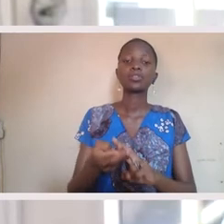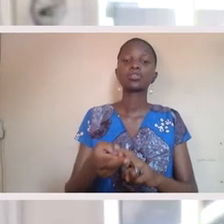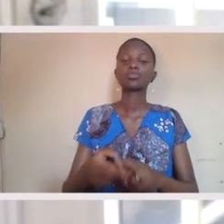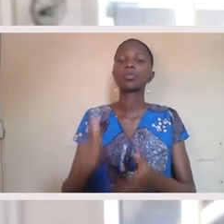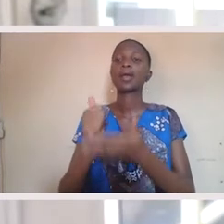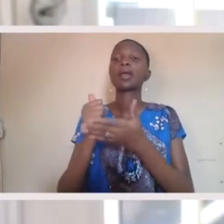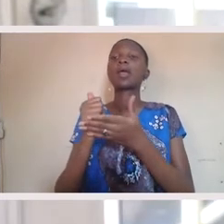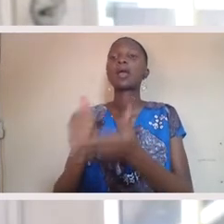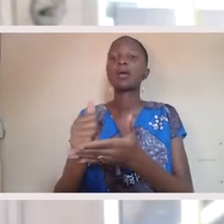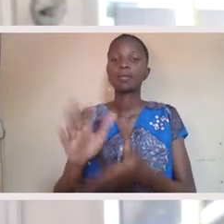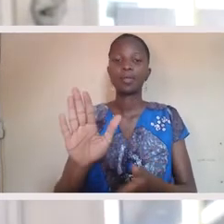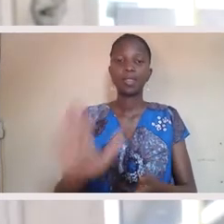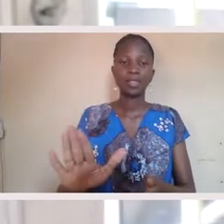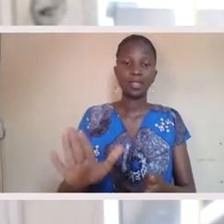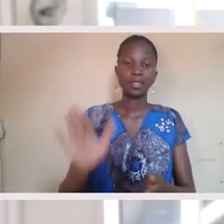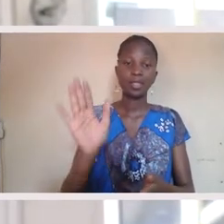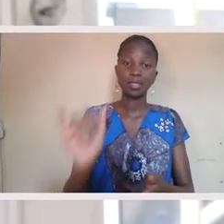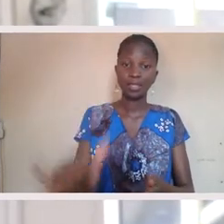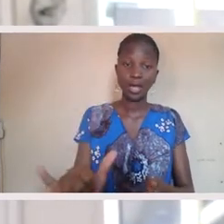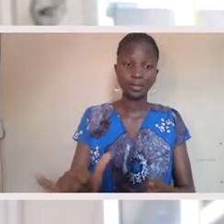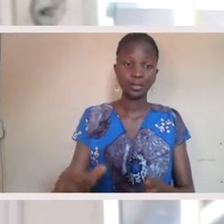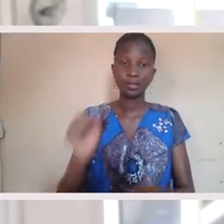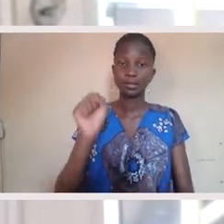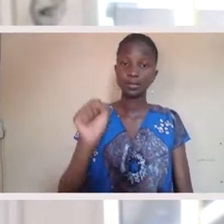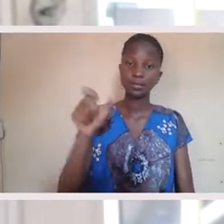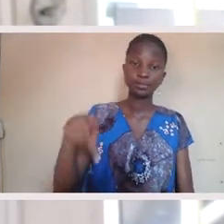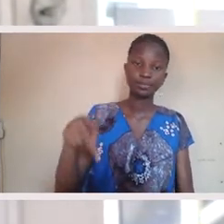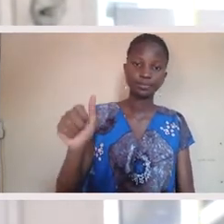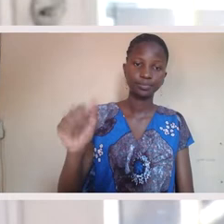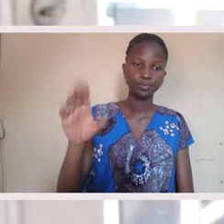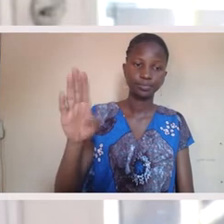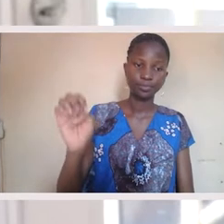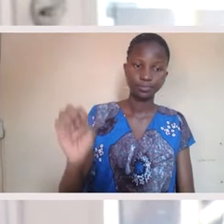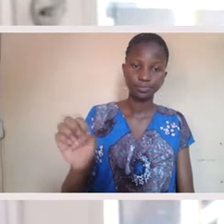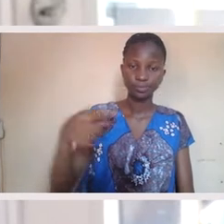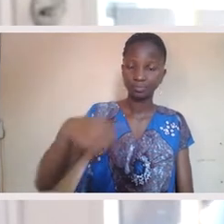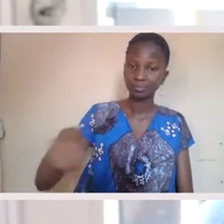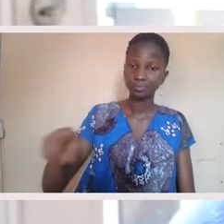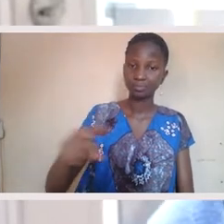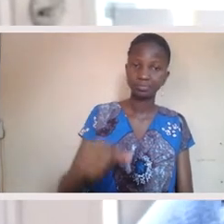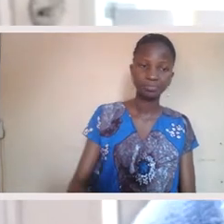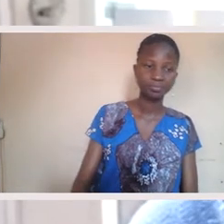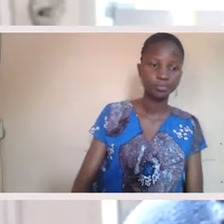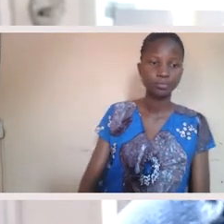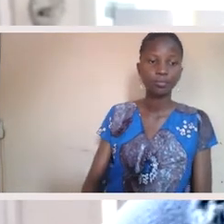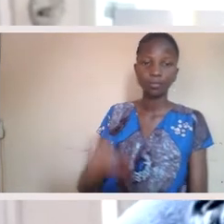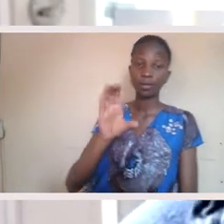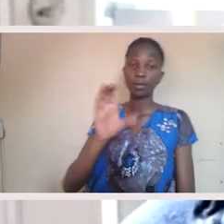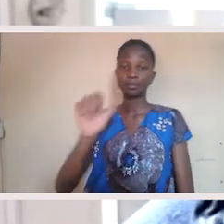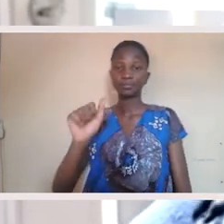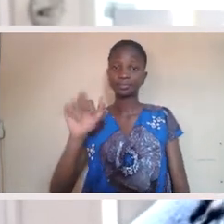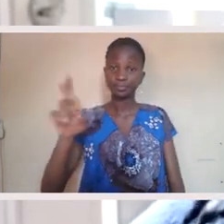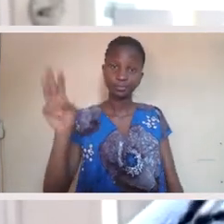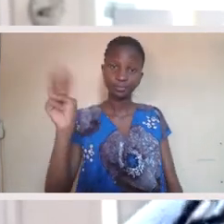the relationship to embody that space presently. Well, Carmen, just